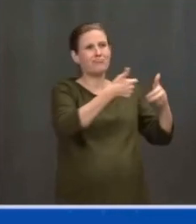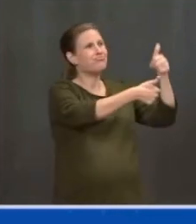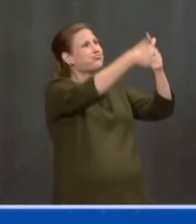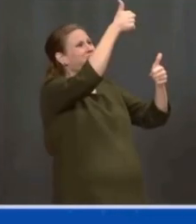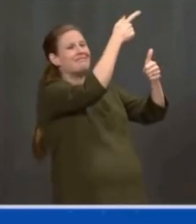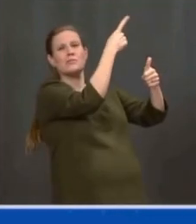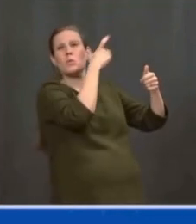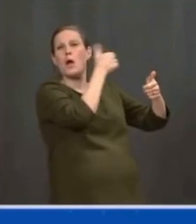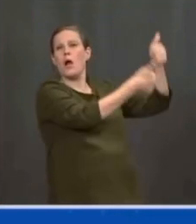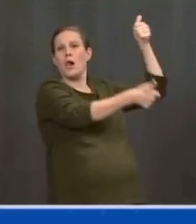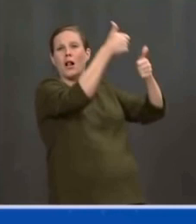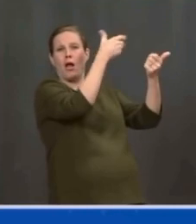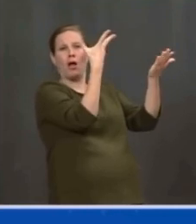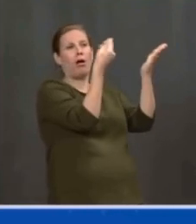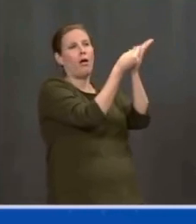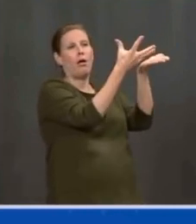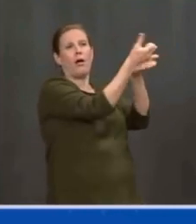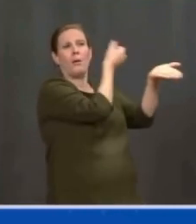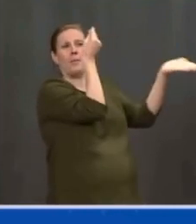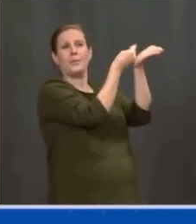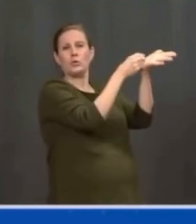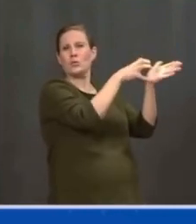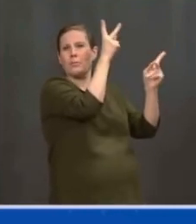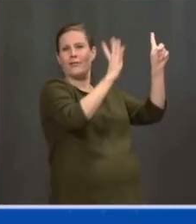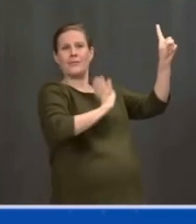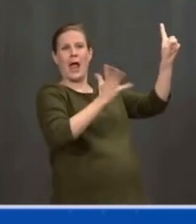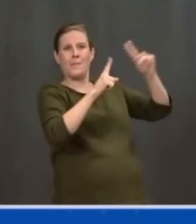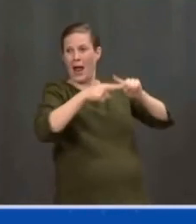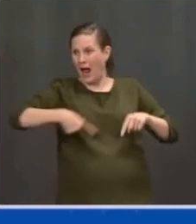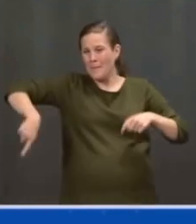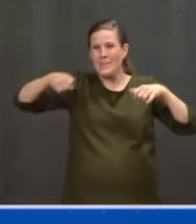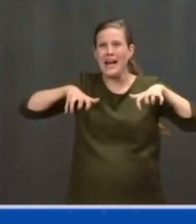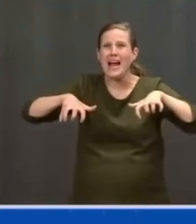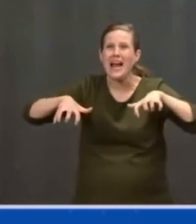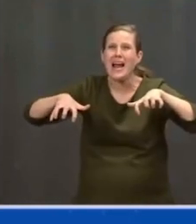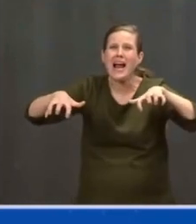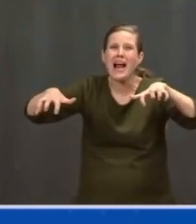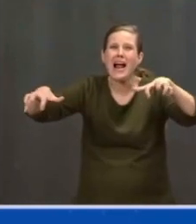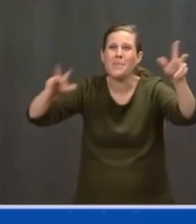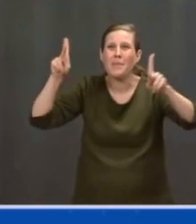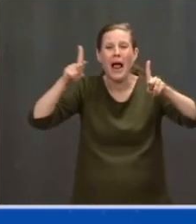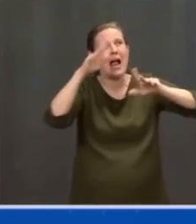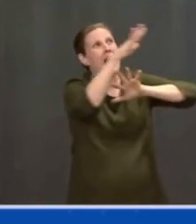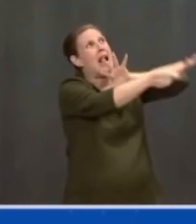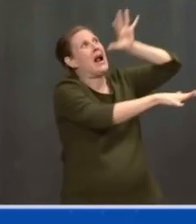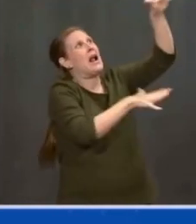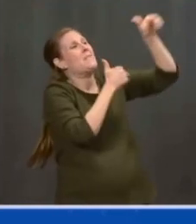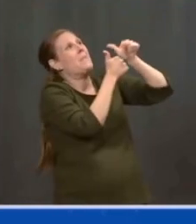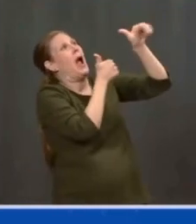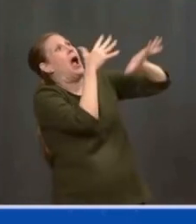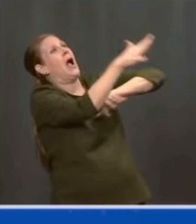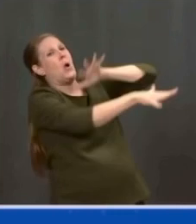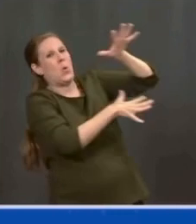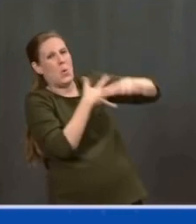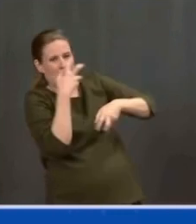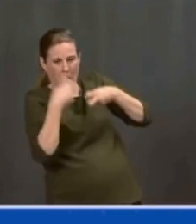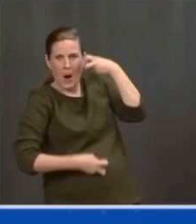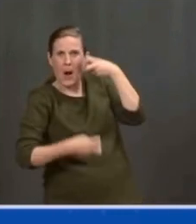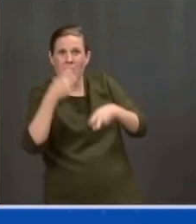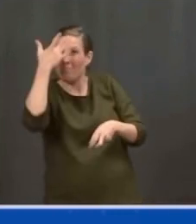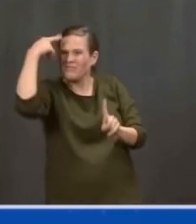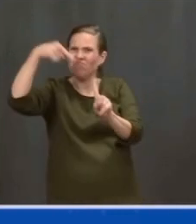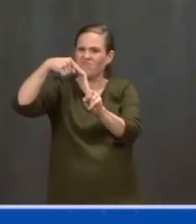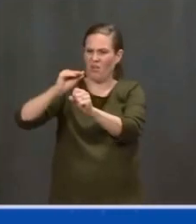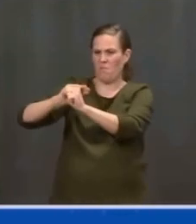were doing great. But everyone else was falling behind. The pandemic only made the division so